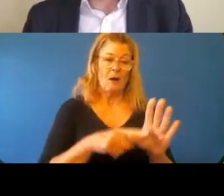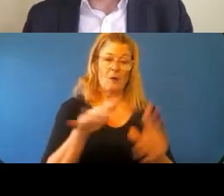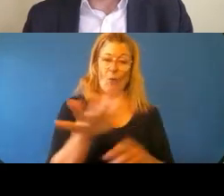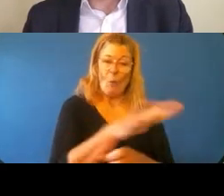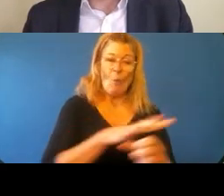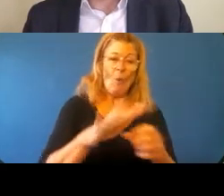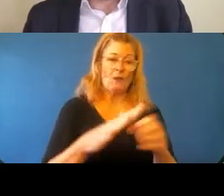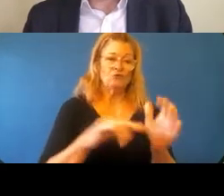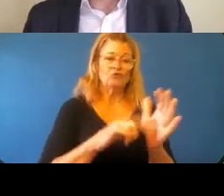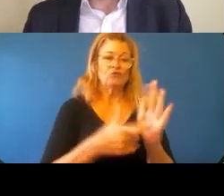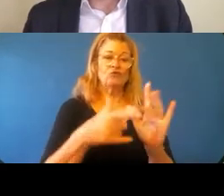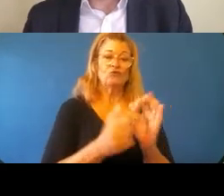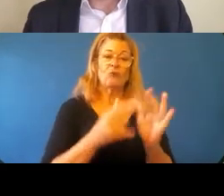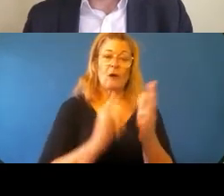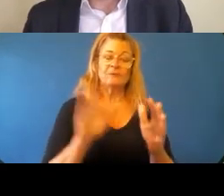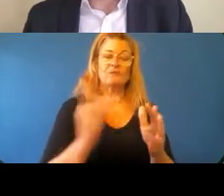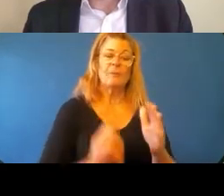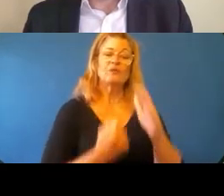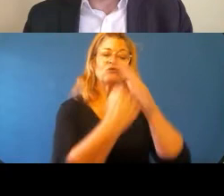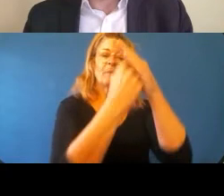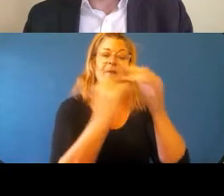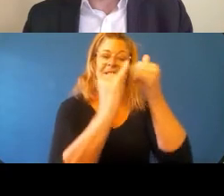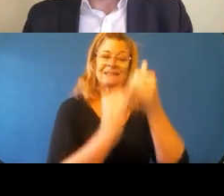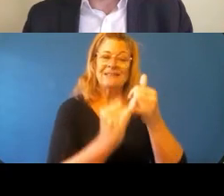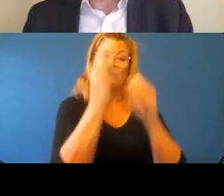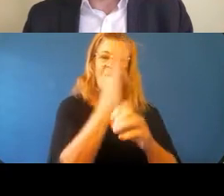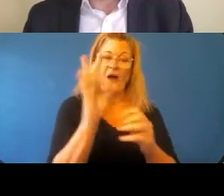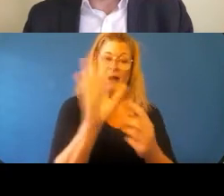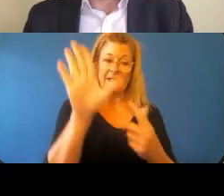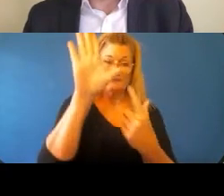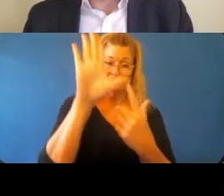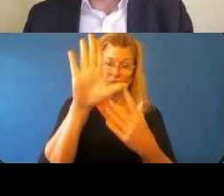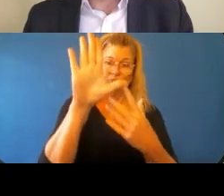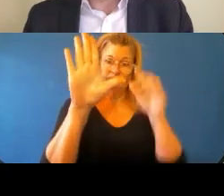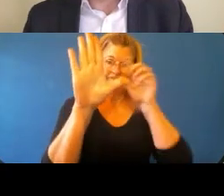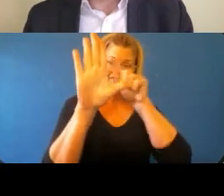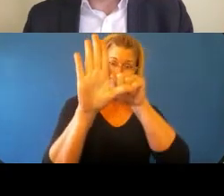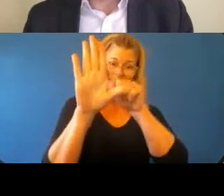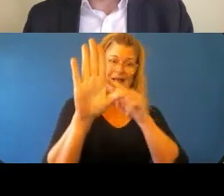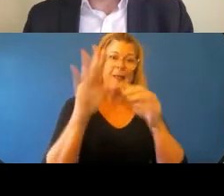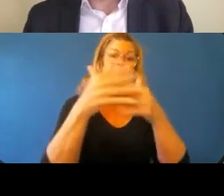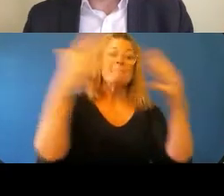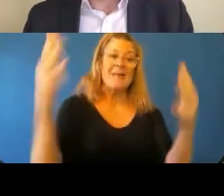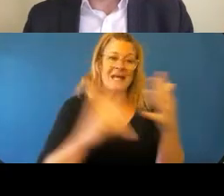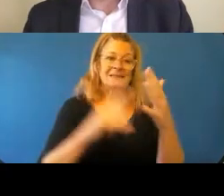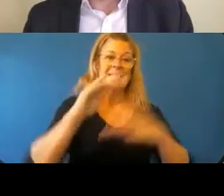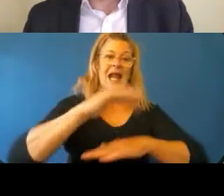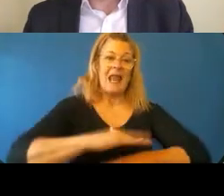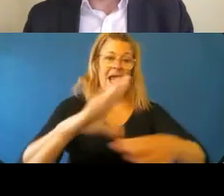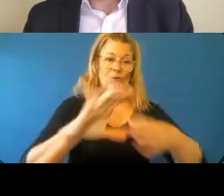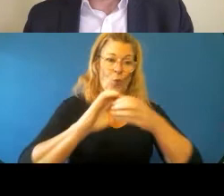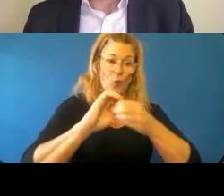Those are the tribes from the top of the South Island, who I will note are the biggest landowners, the biggest tax contributors,